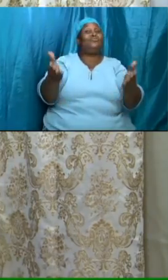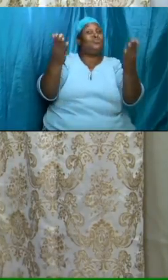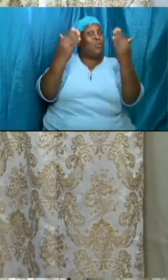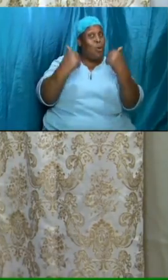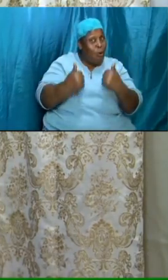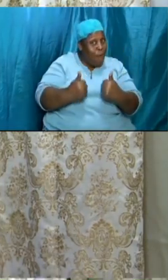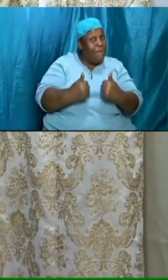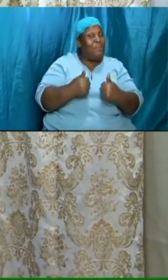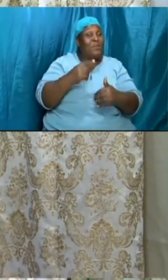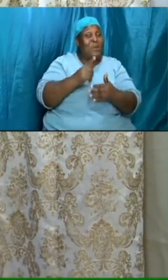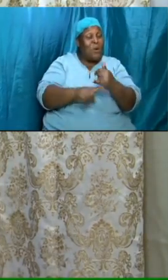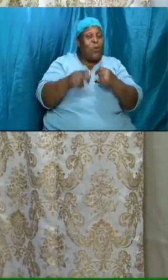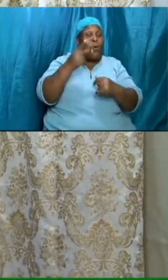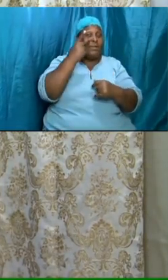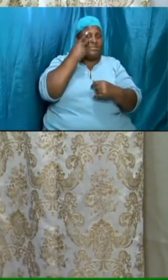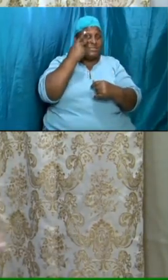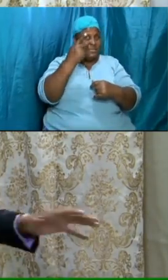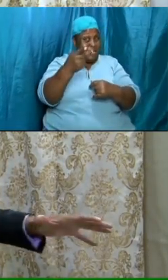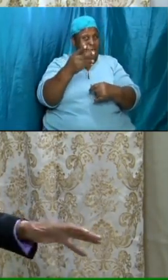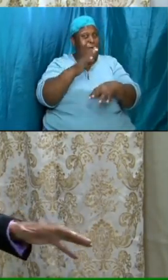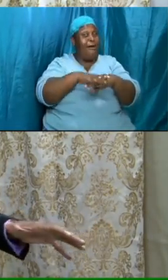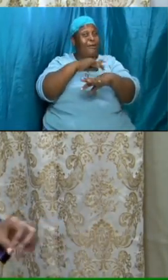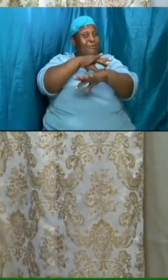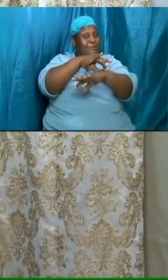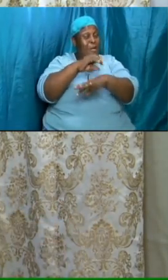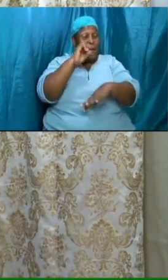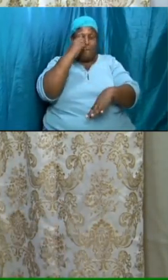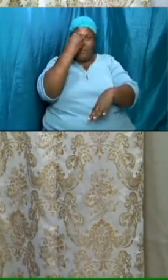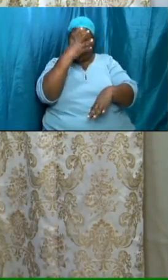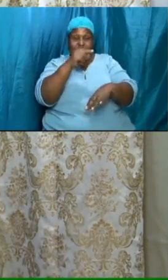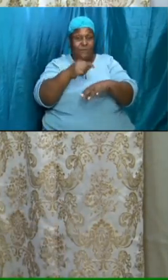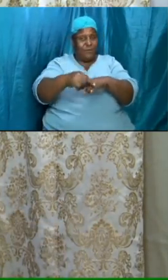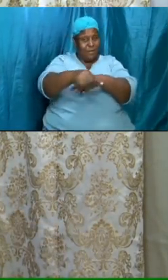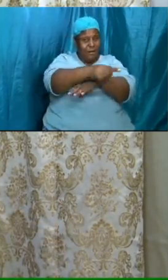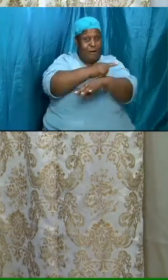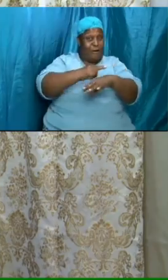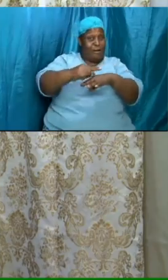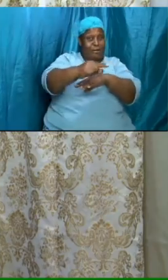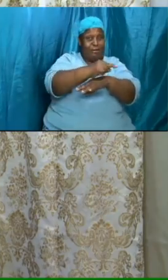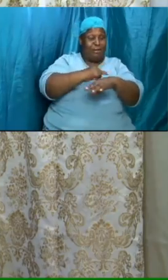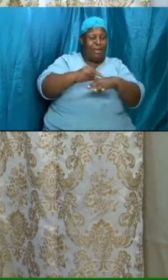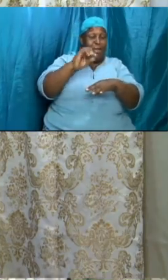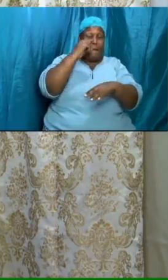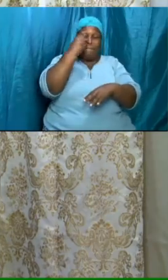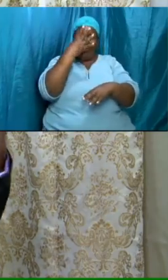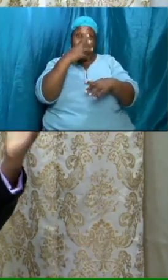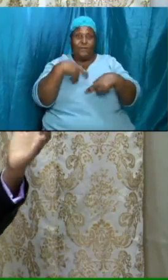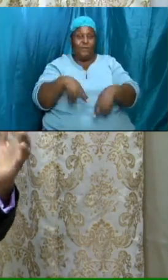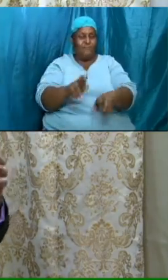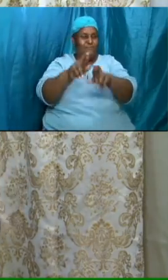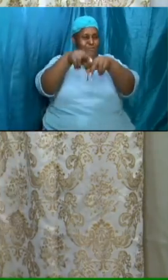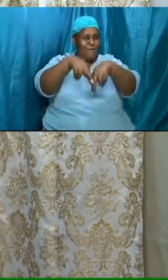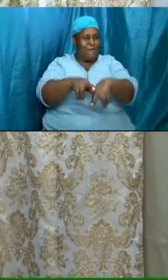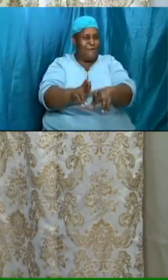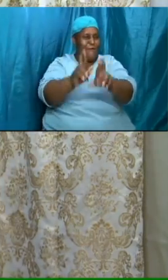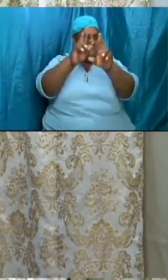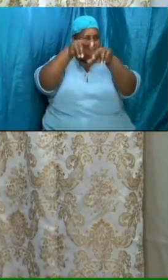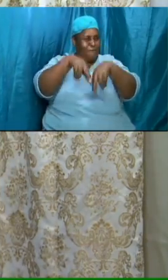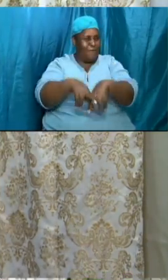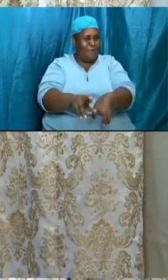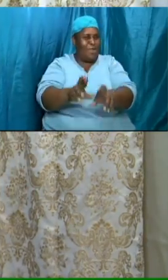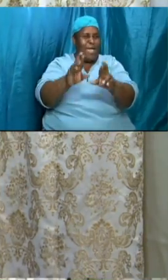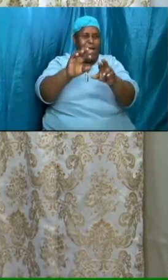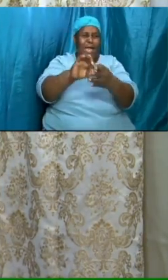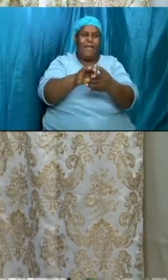earth in terms of the beautiful gardens and the beautiful rivers flowing and the falls and all those things